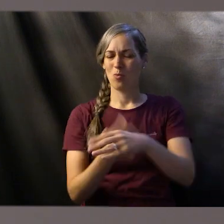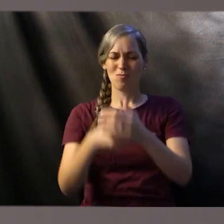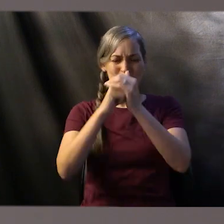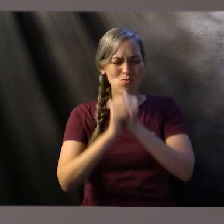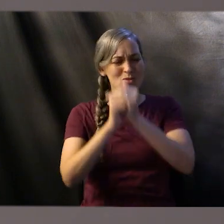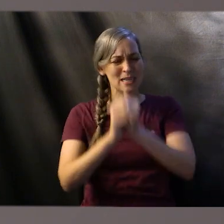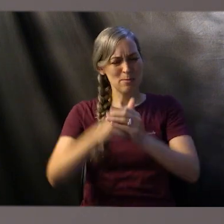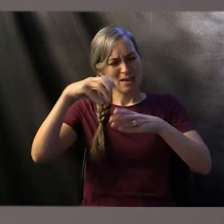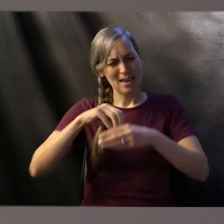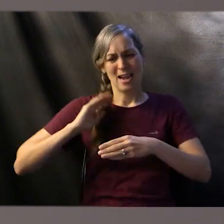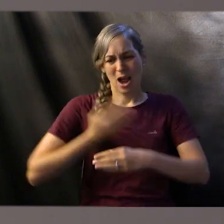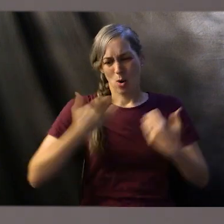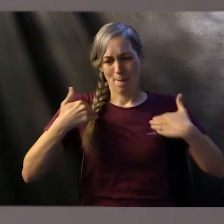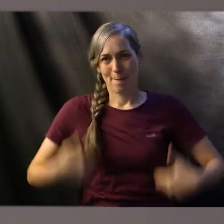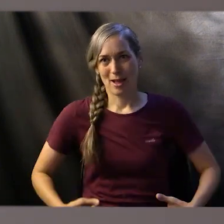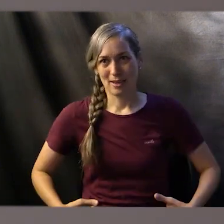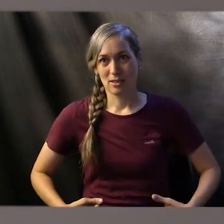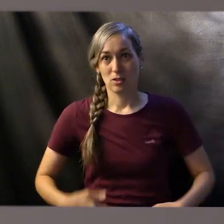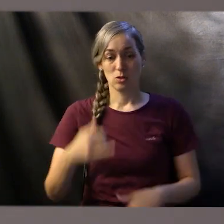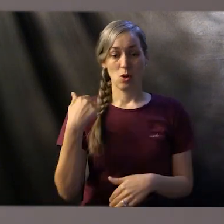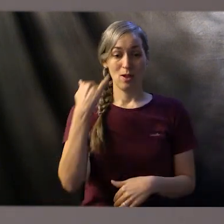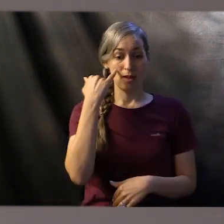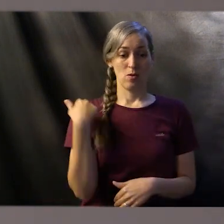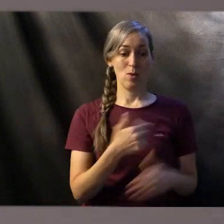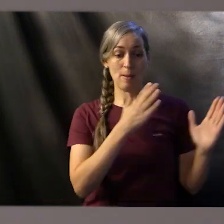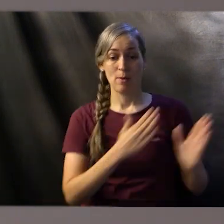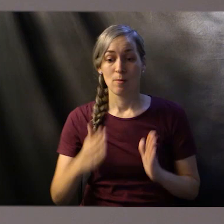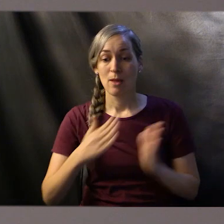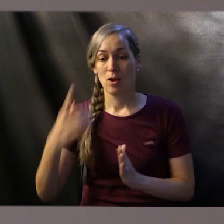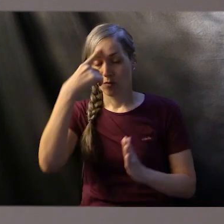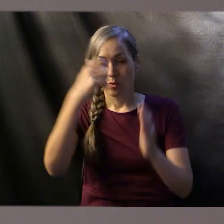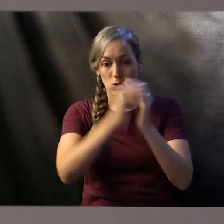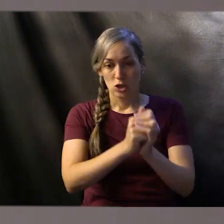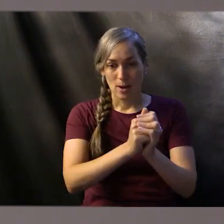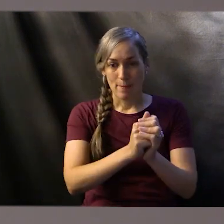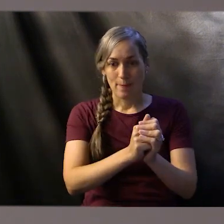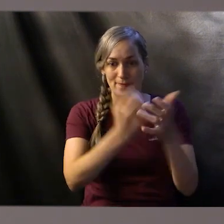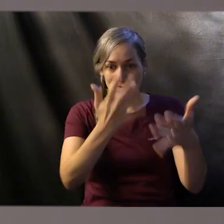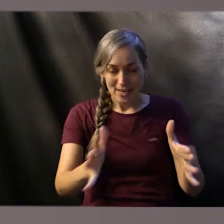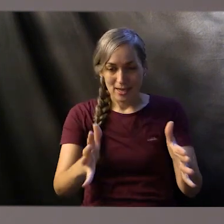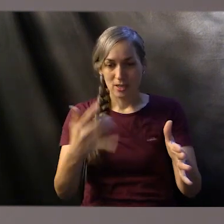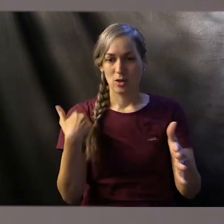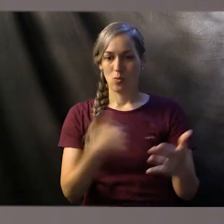So if we have the preparation for worship, if we have a place to do to conduct our worship,